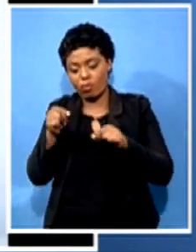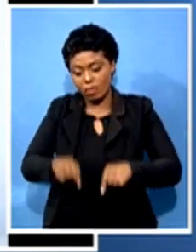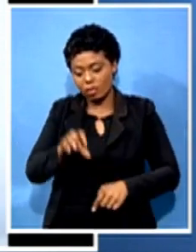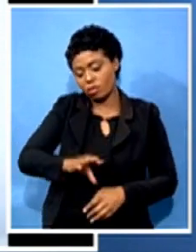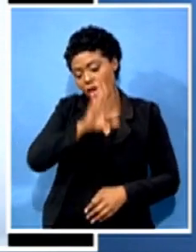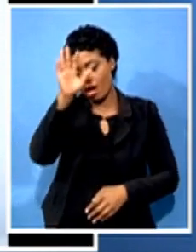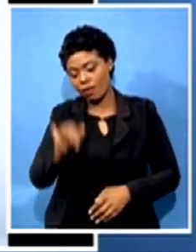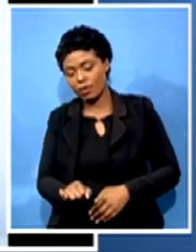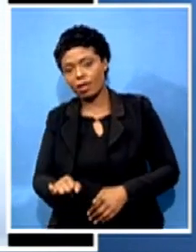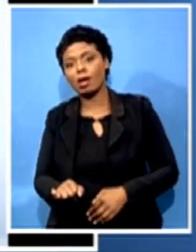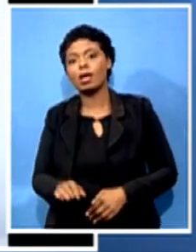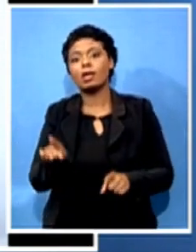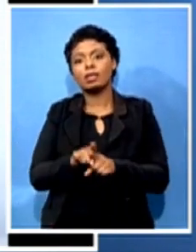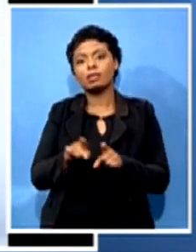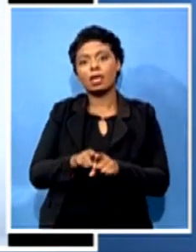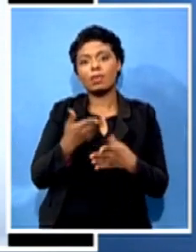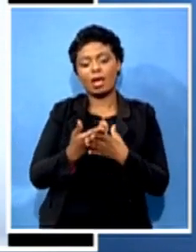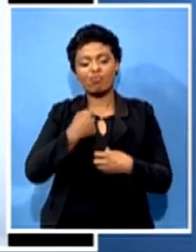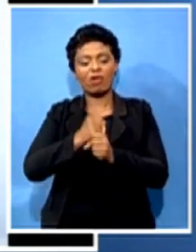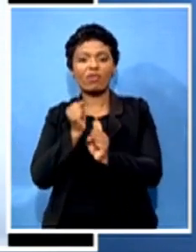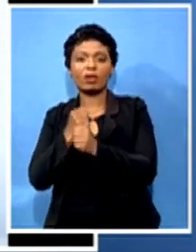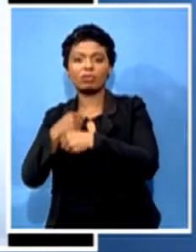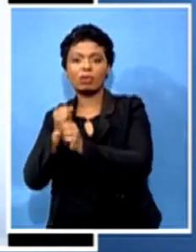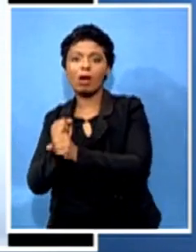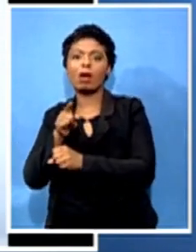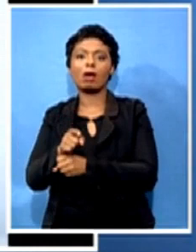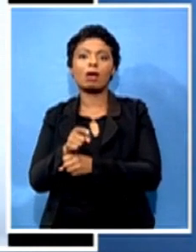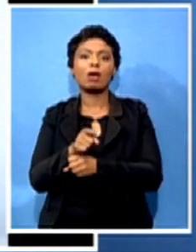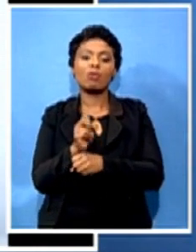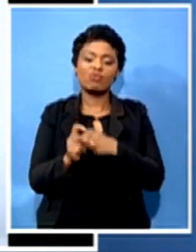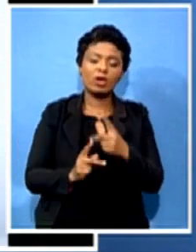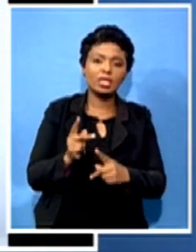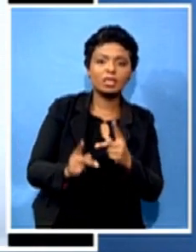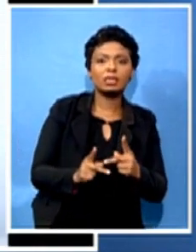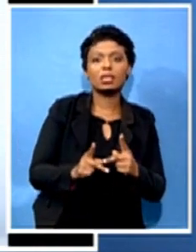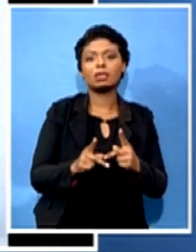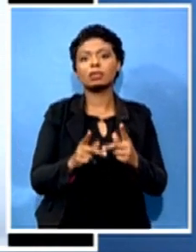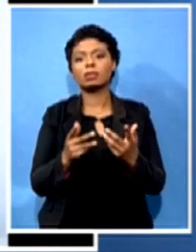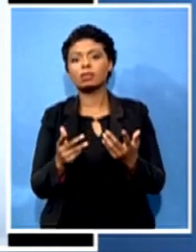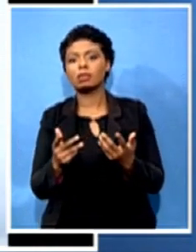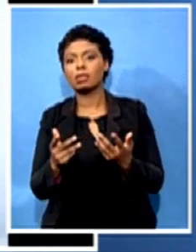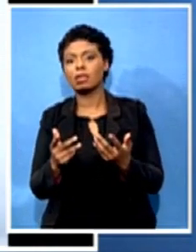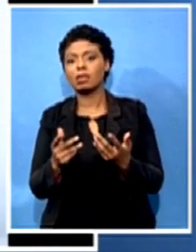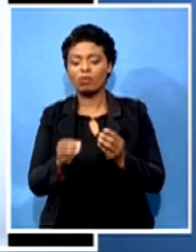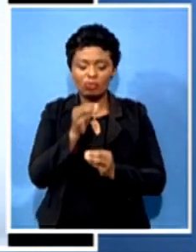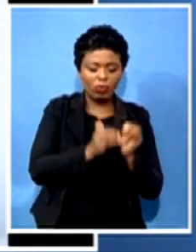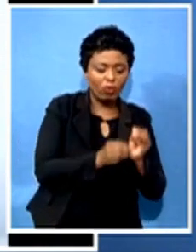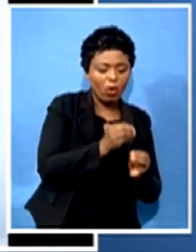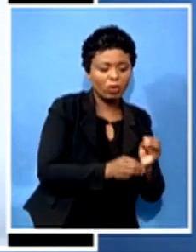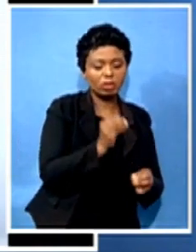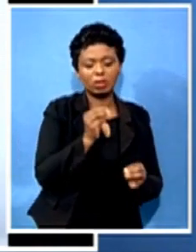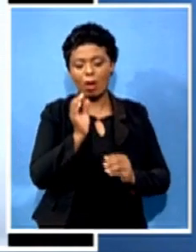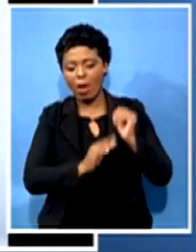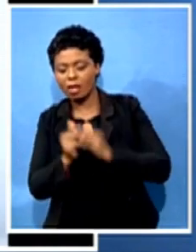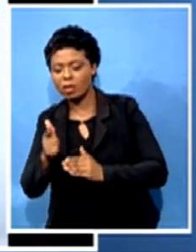such as forging or, you know, bending and welding steel. So it's essentially to say a